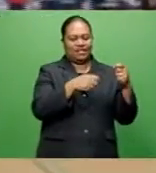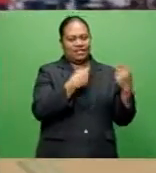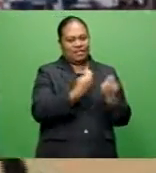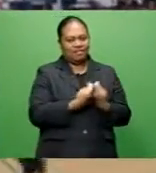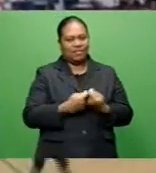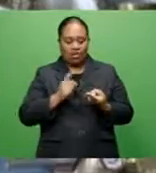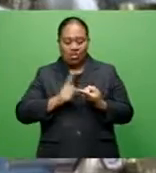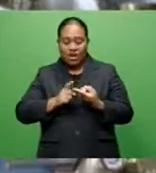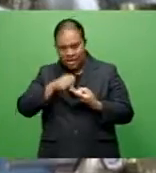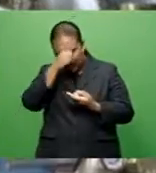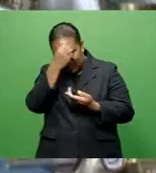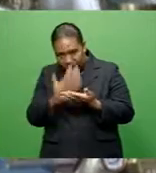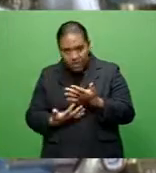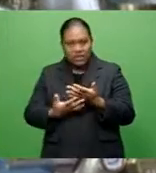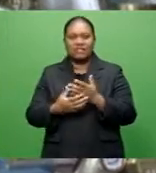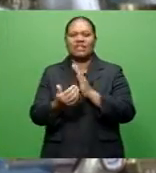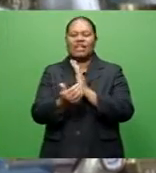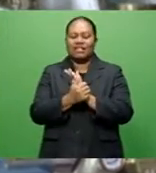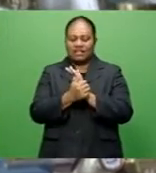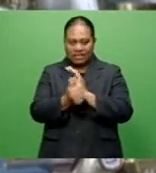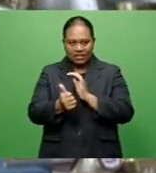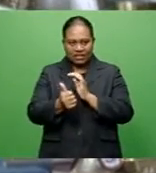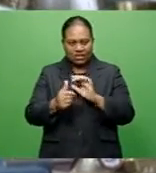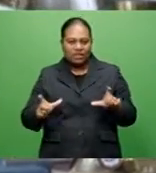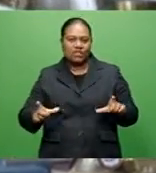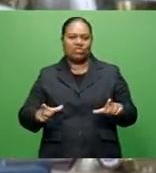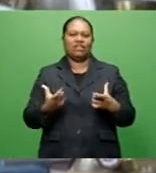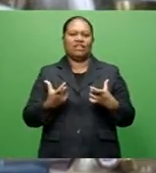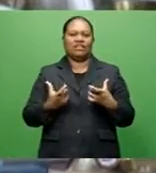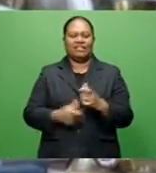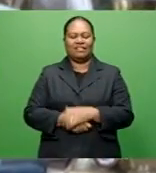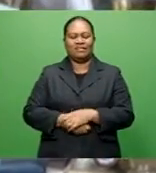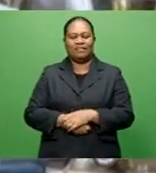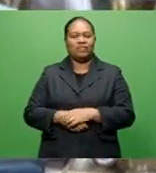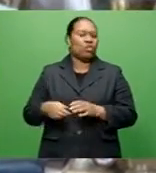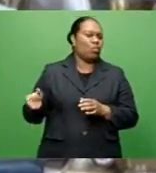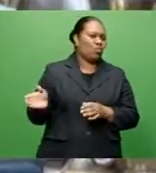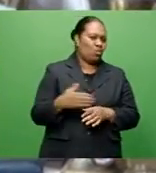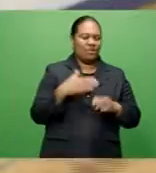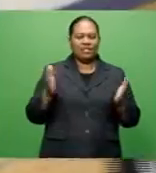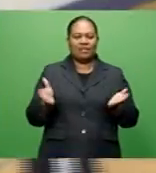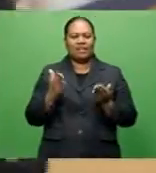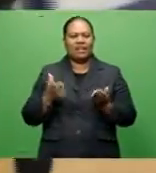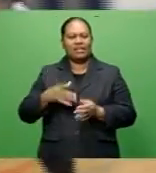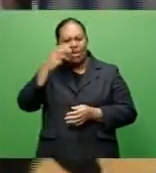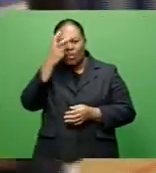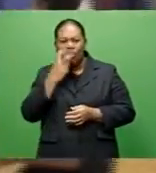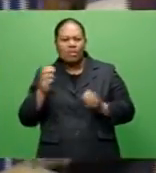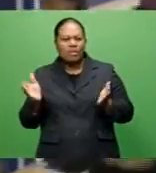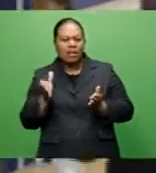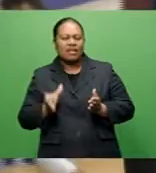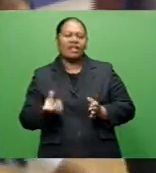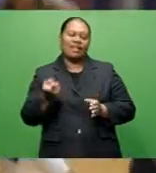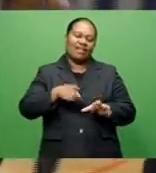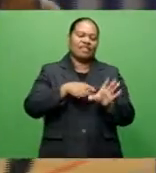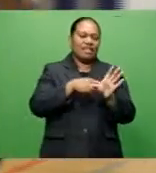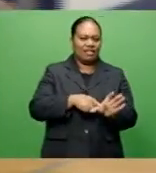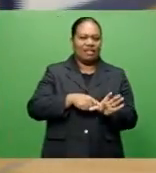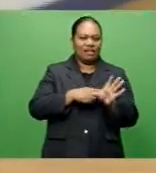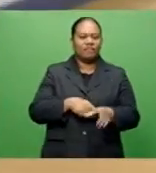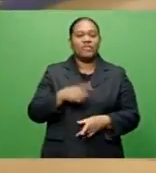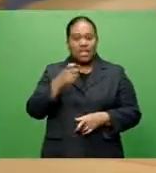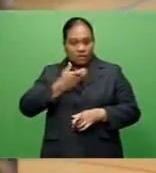skills. It will be challenging for the older players and the young players like us. If you want to earn a sport,